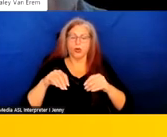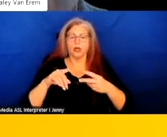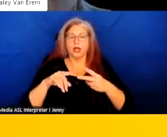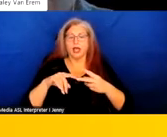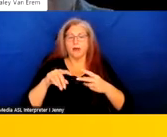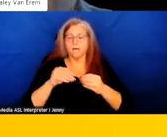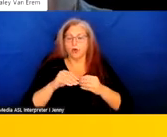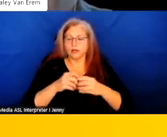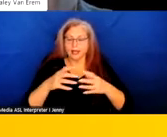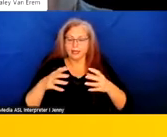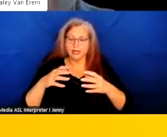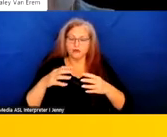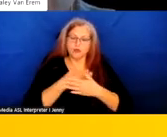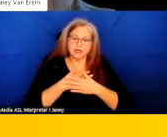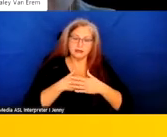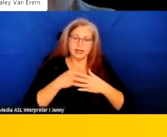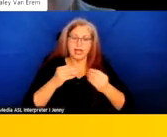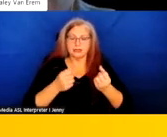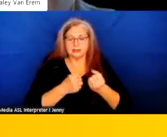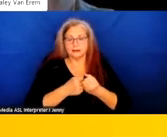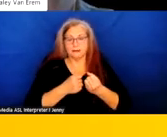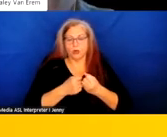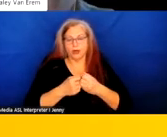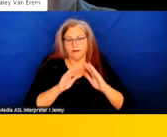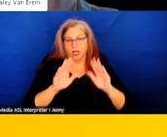and expanding services like supported housing and employment.